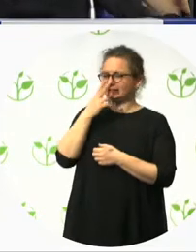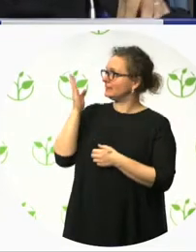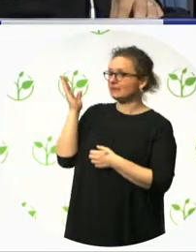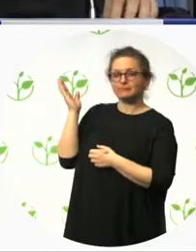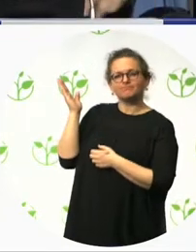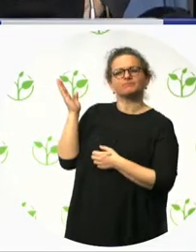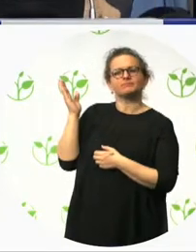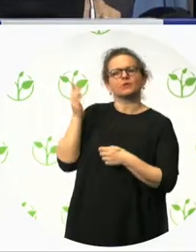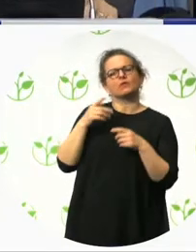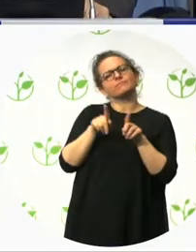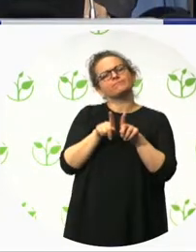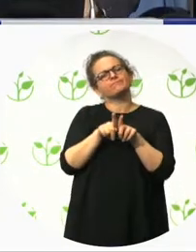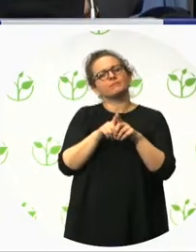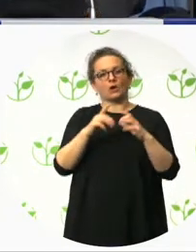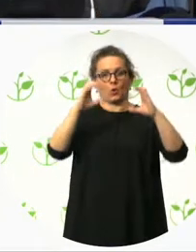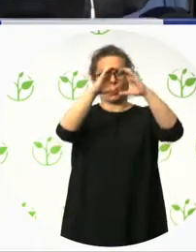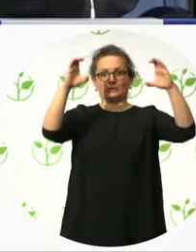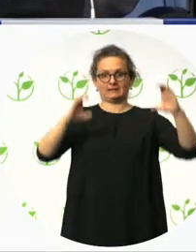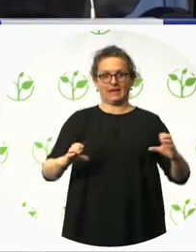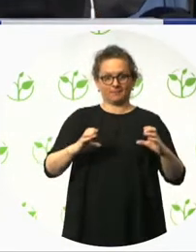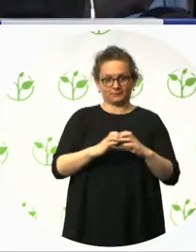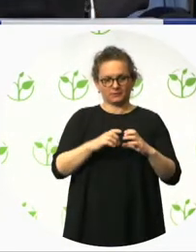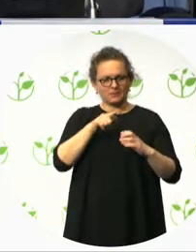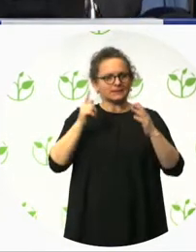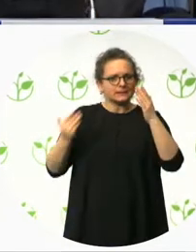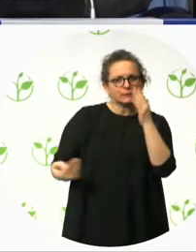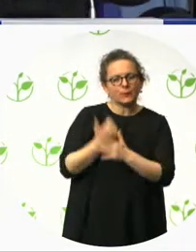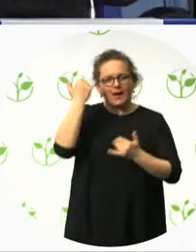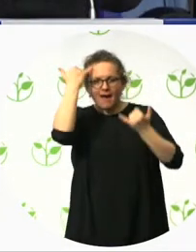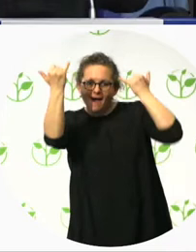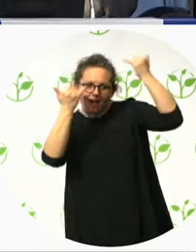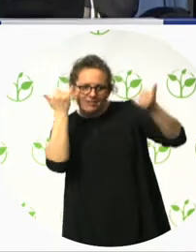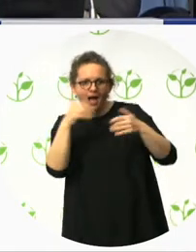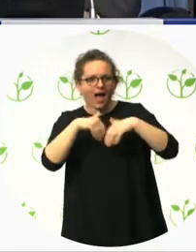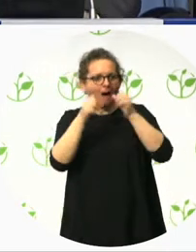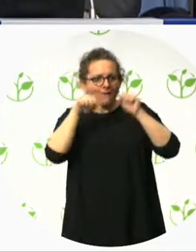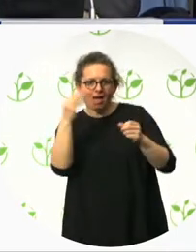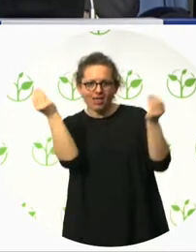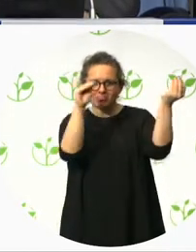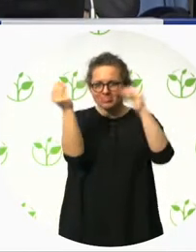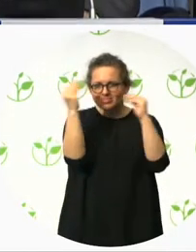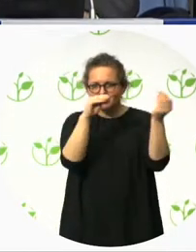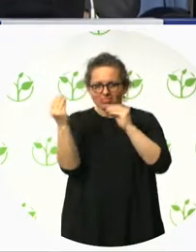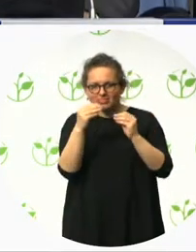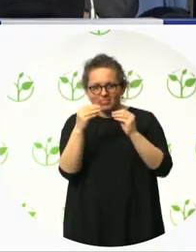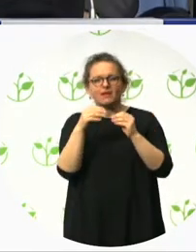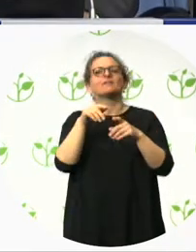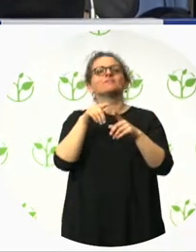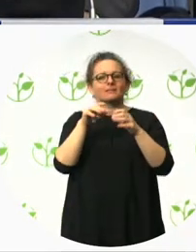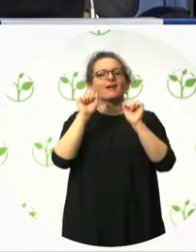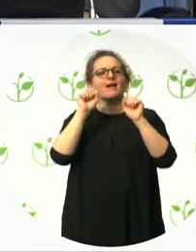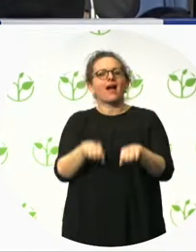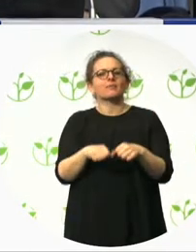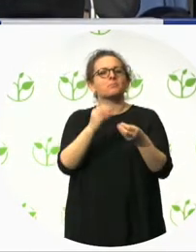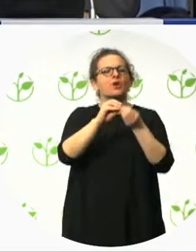benchmark centres for social inclusion, accessibility and sustainability. We see in this diagram some of the main features that make